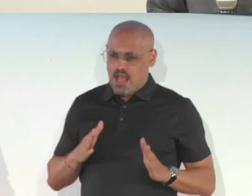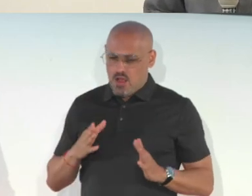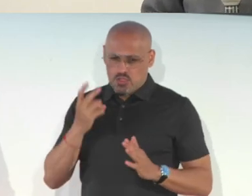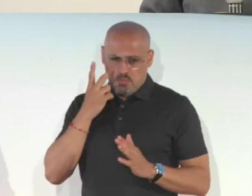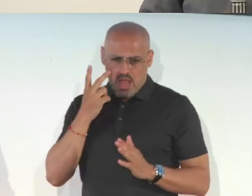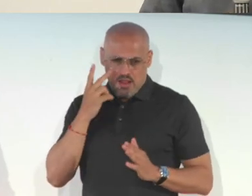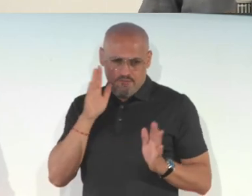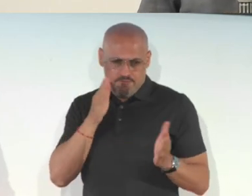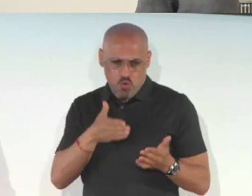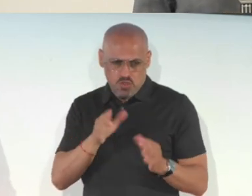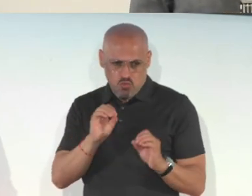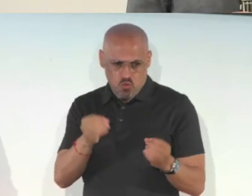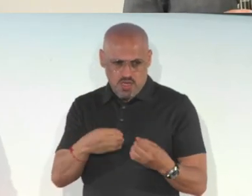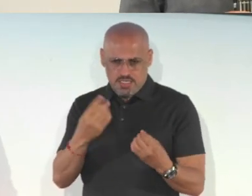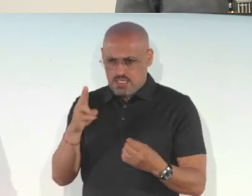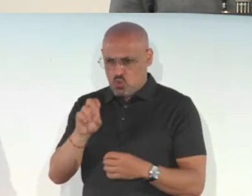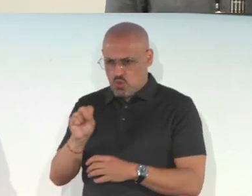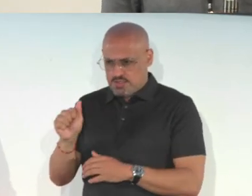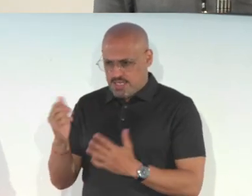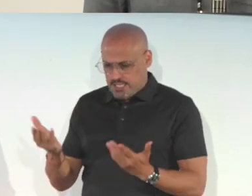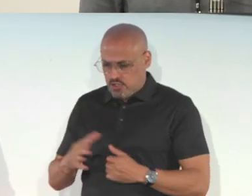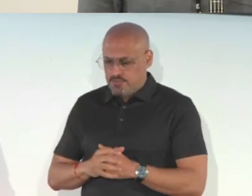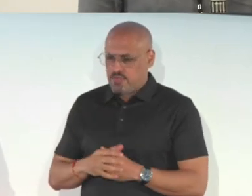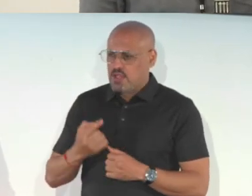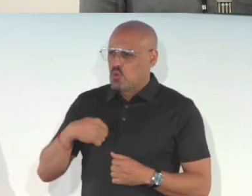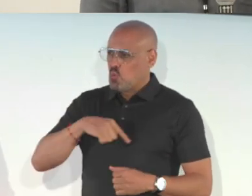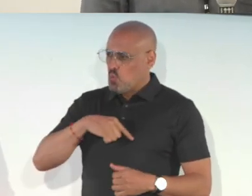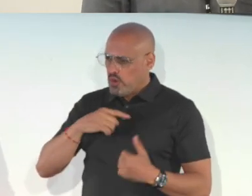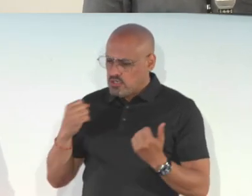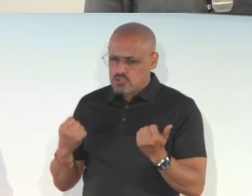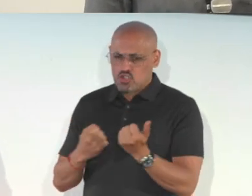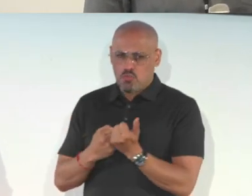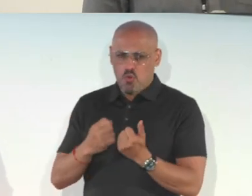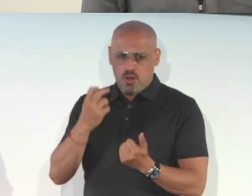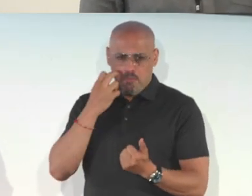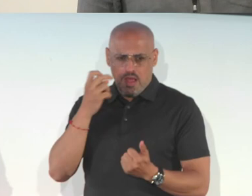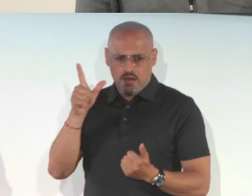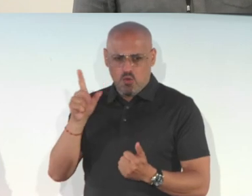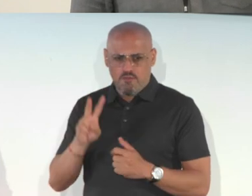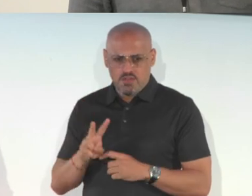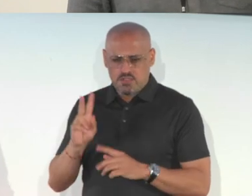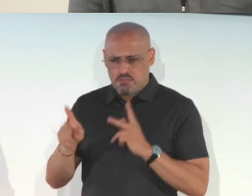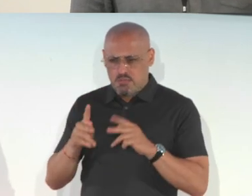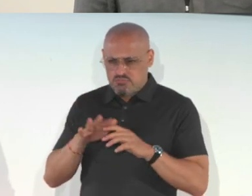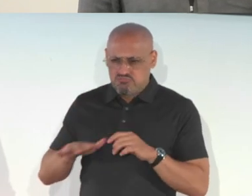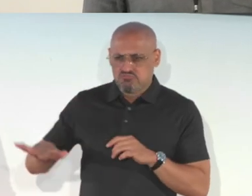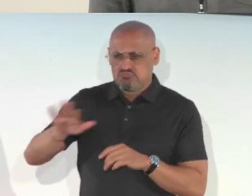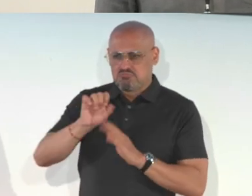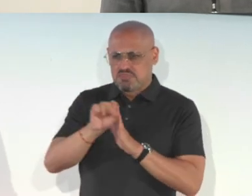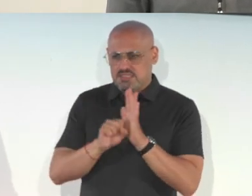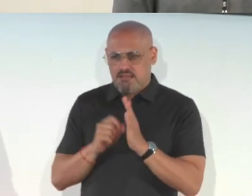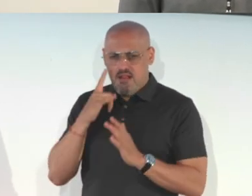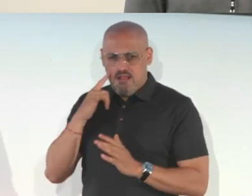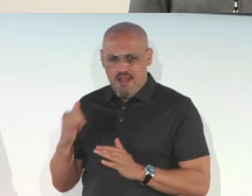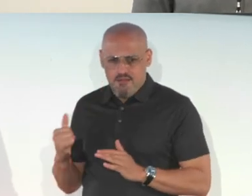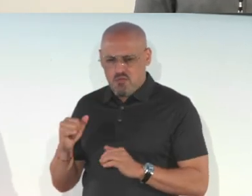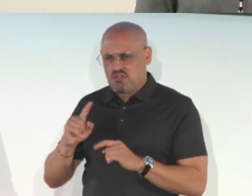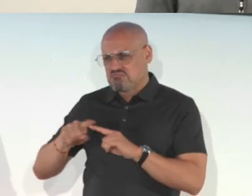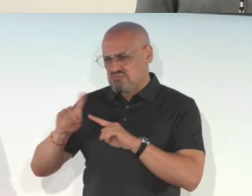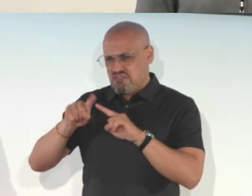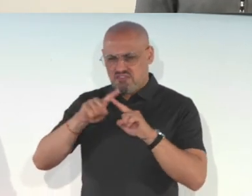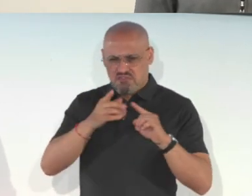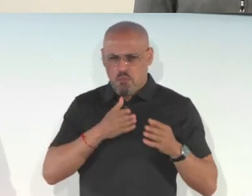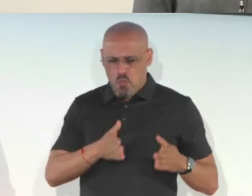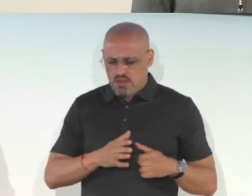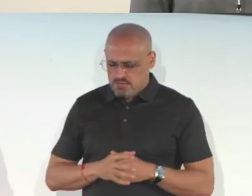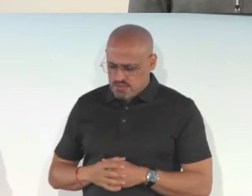in the U.S. And we are supporting blind and low vision people throughout the state of California in a few different capacities.